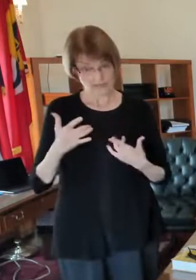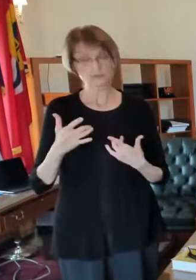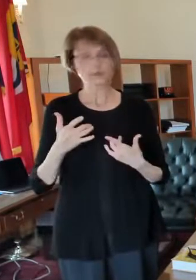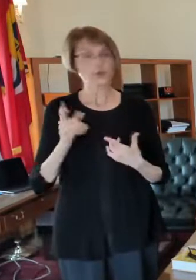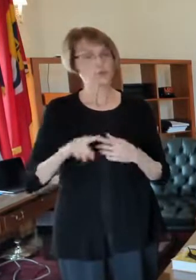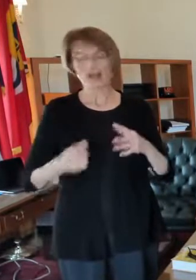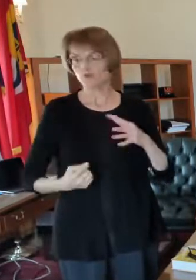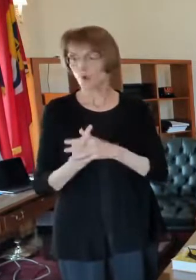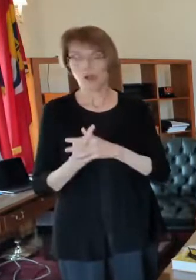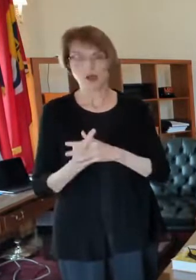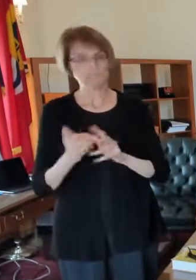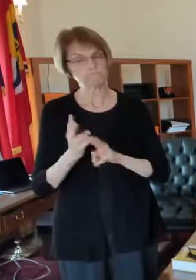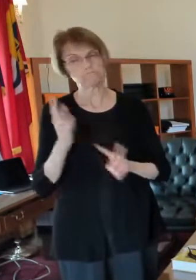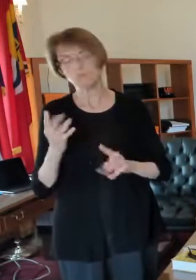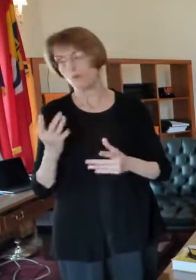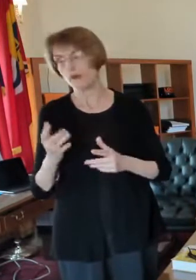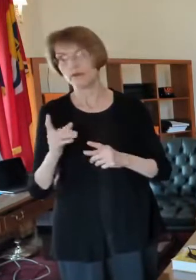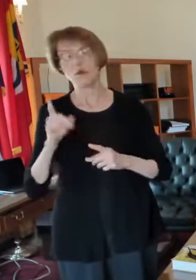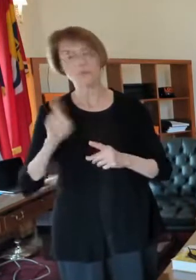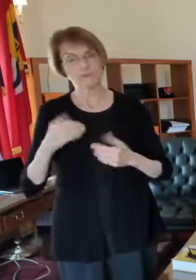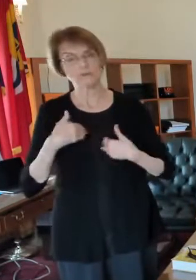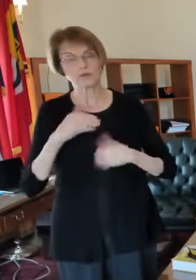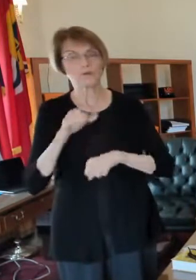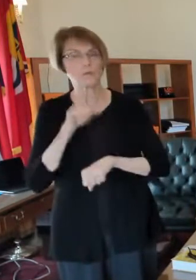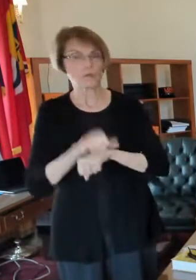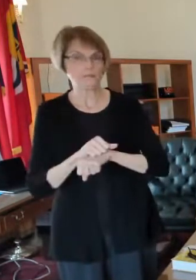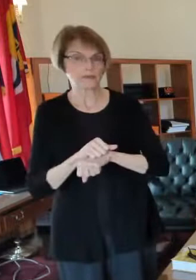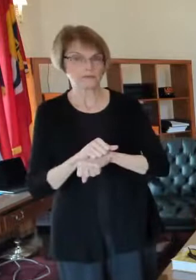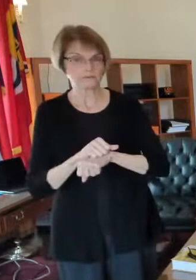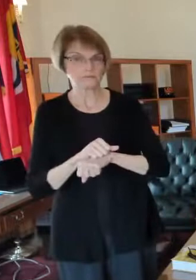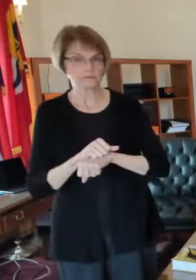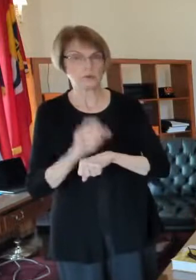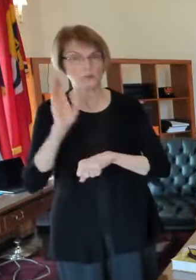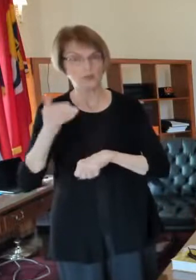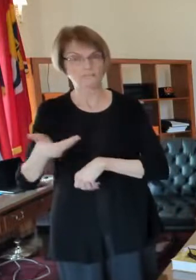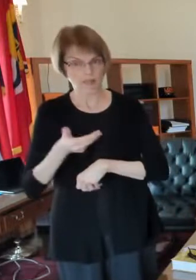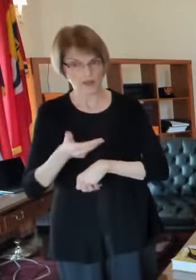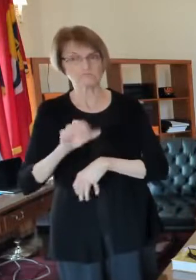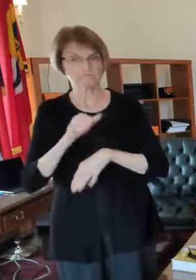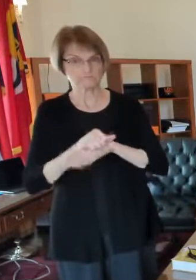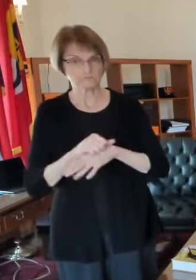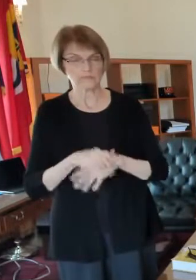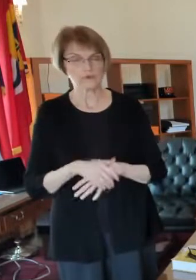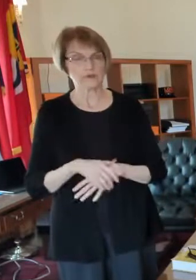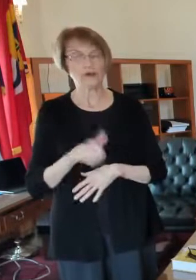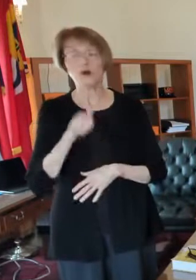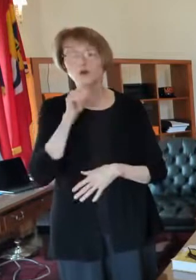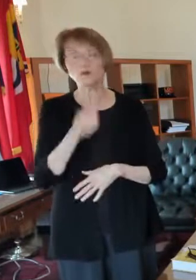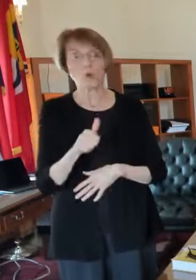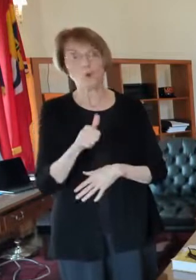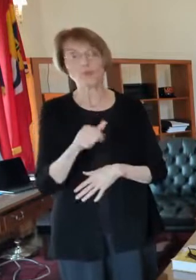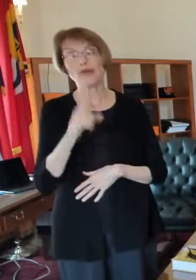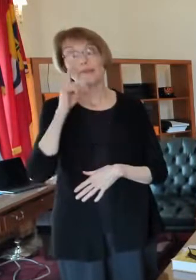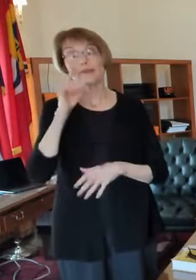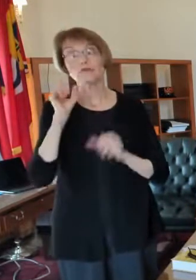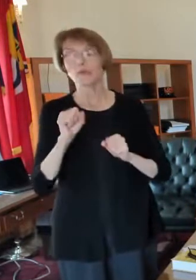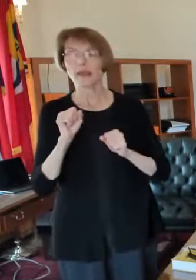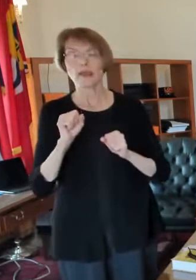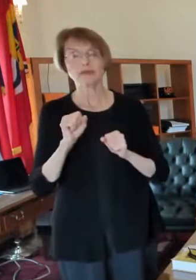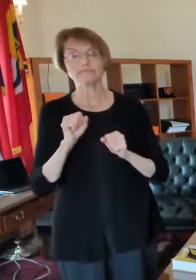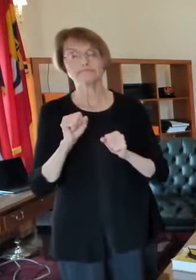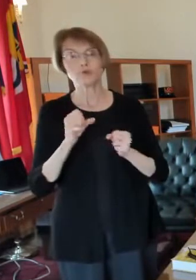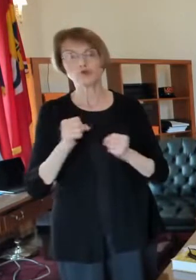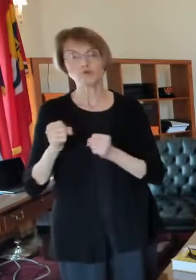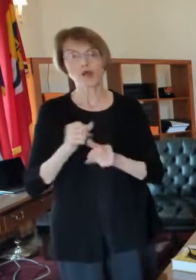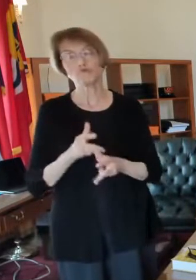only and you have to have an appointment to to be there so please don't just come and line up in your car on hampton hoping to get